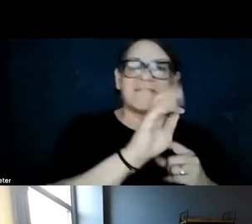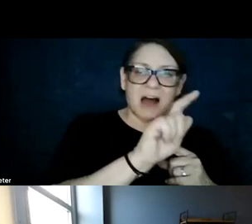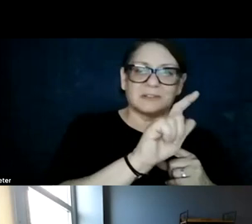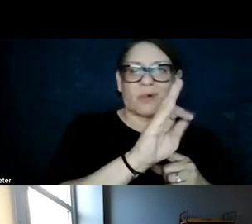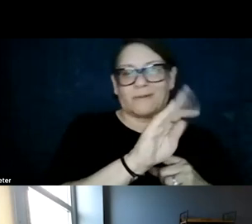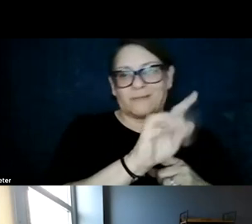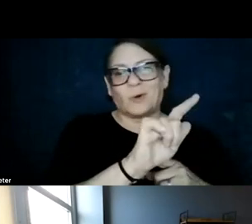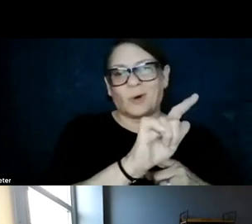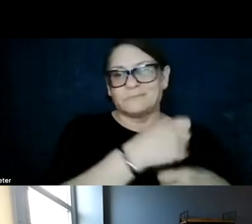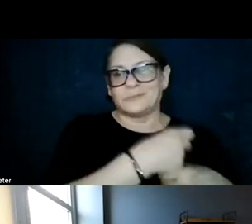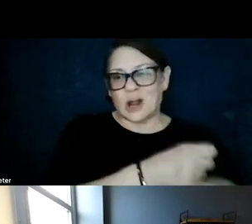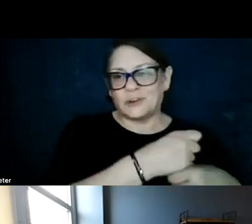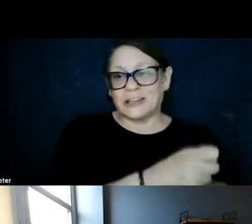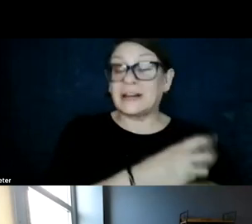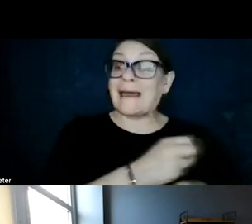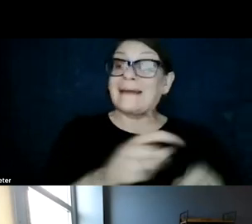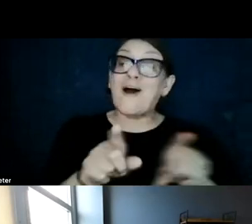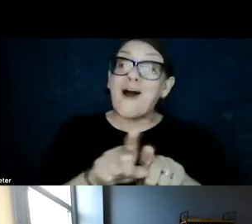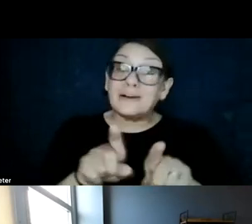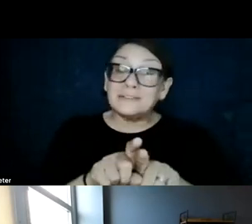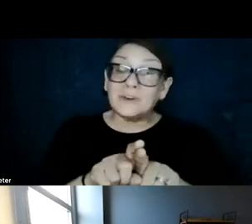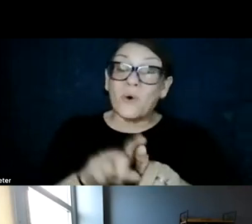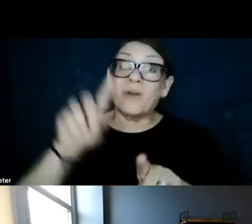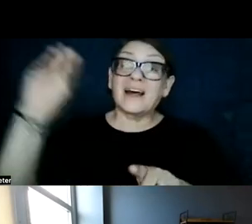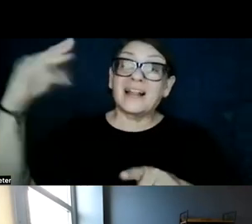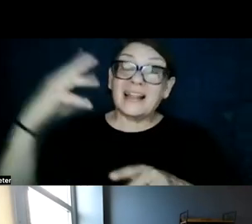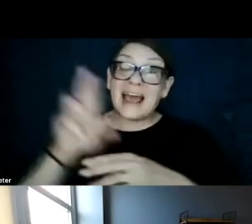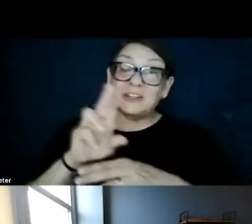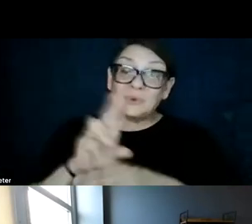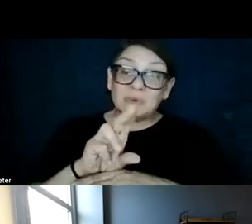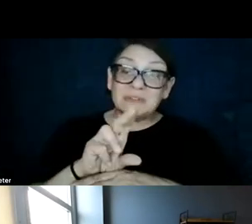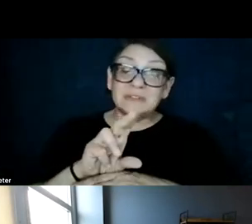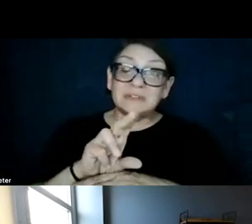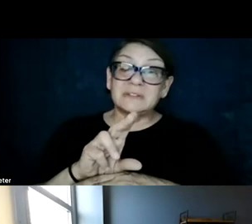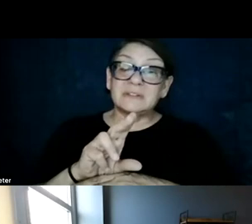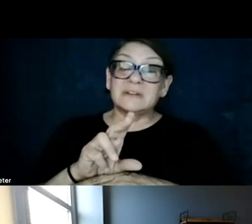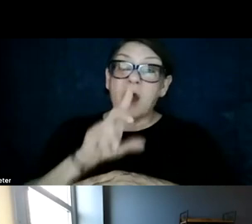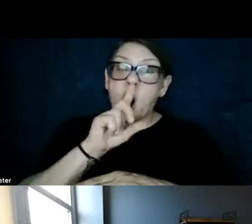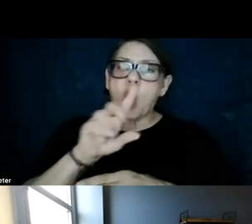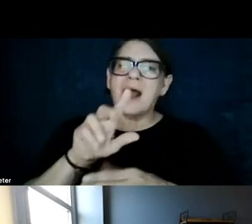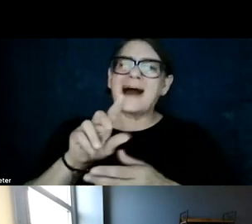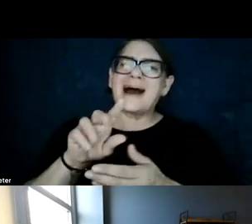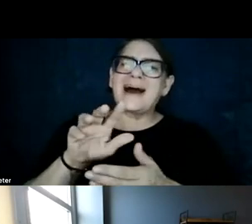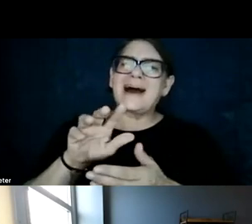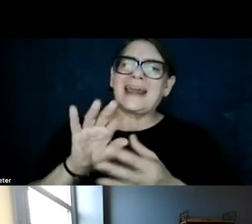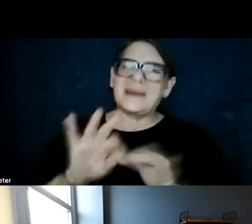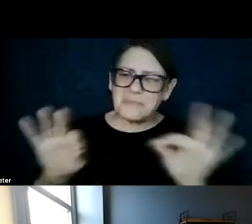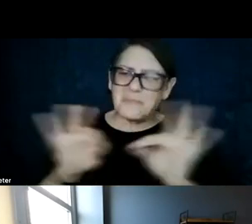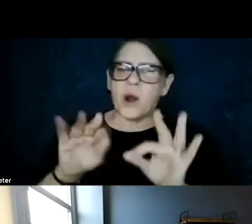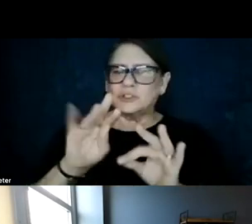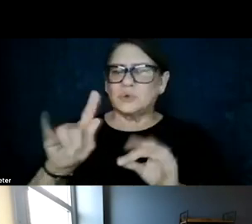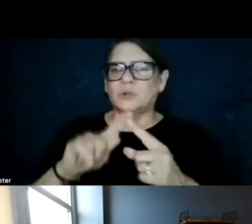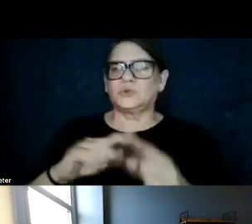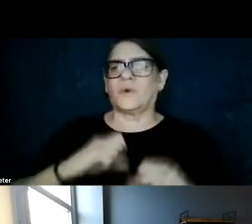and it is also due to the fact that we are using renewables as essential tool to fight climate